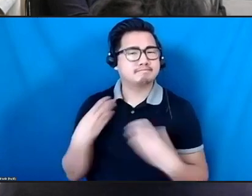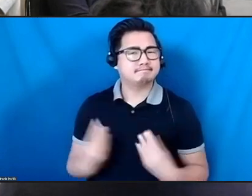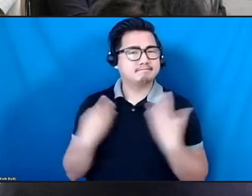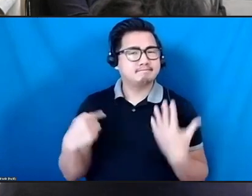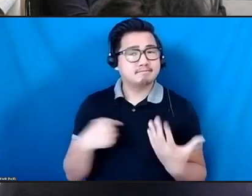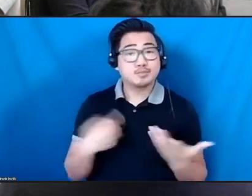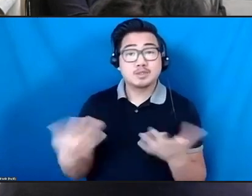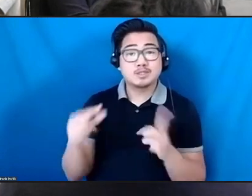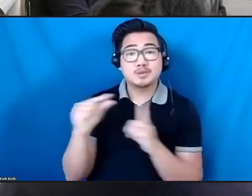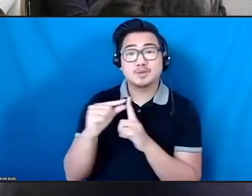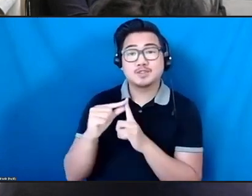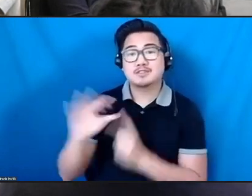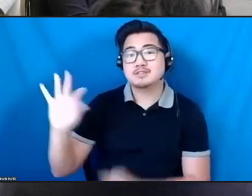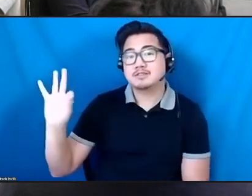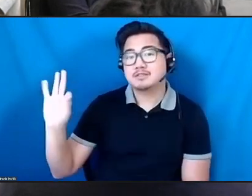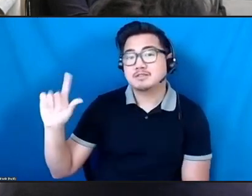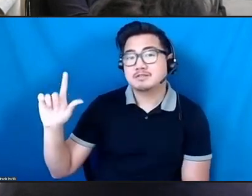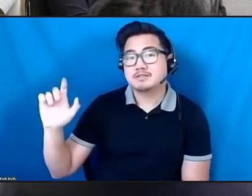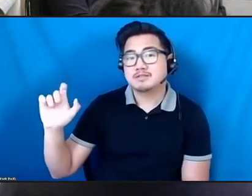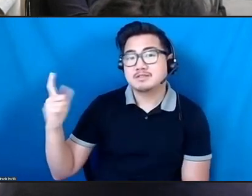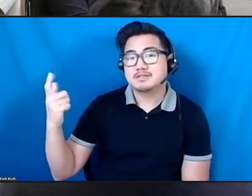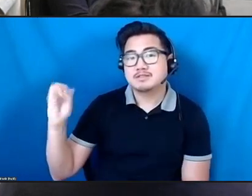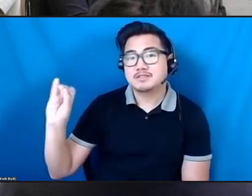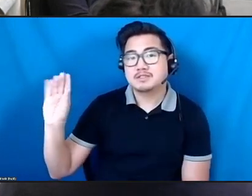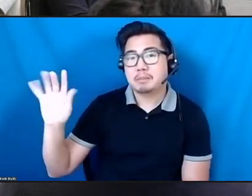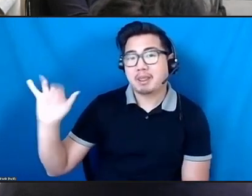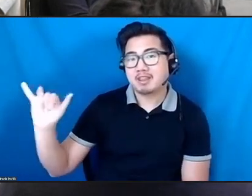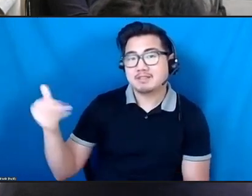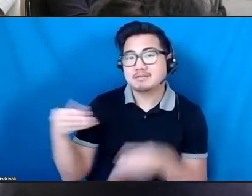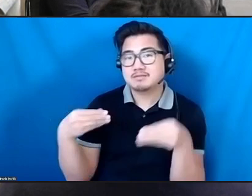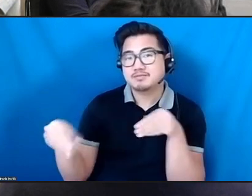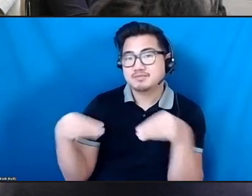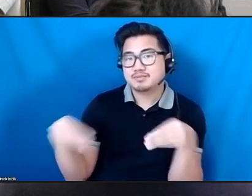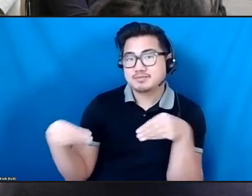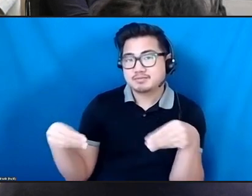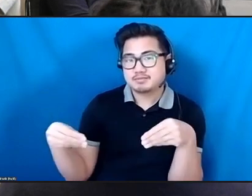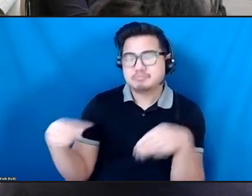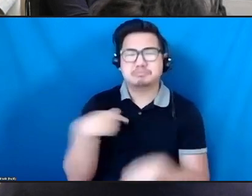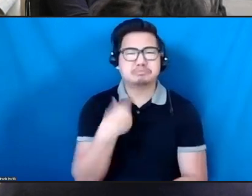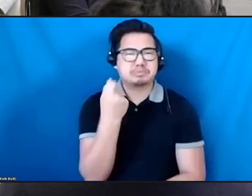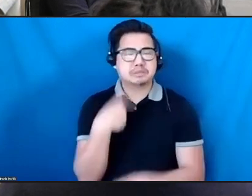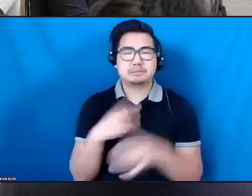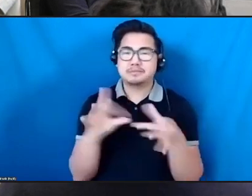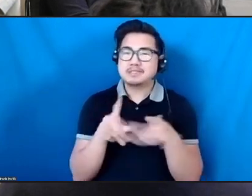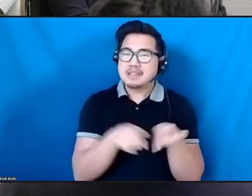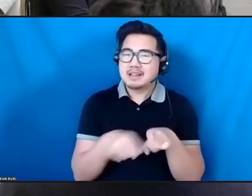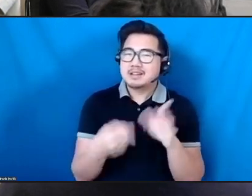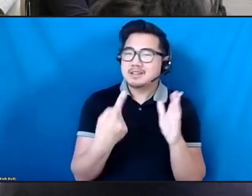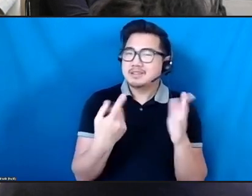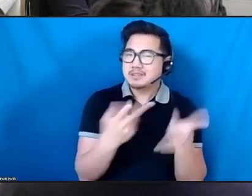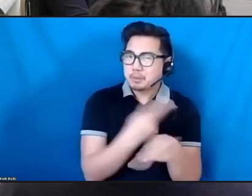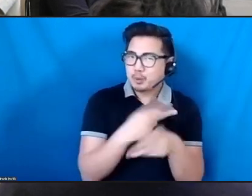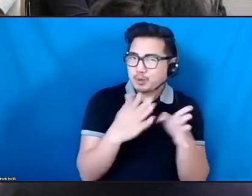If there's something I learned, and this is in my perch, not as a producer, not as an artist, but as a funder.